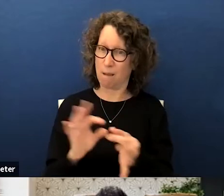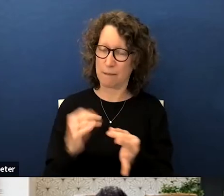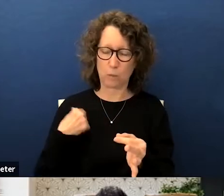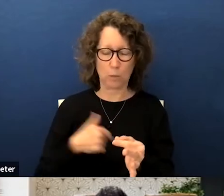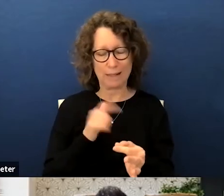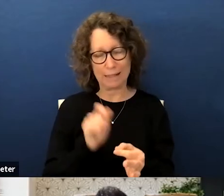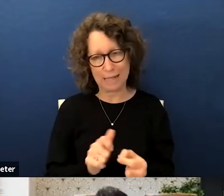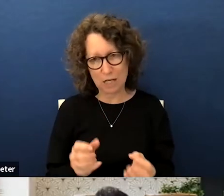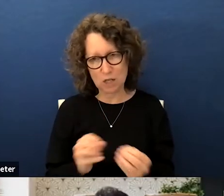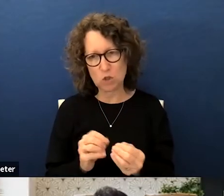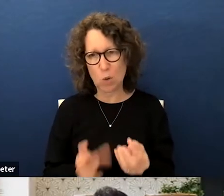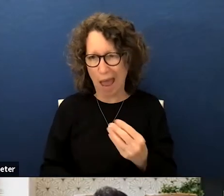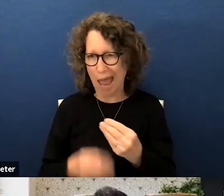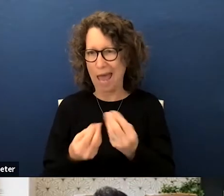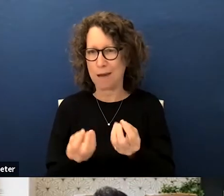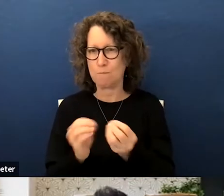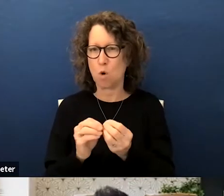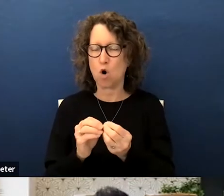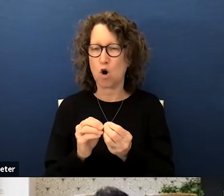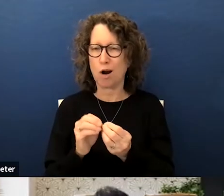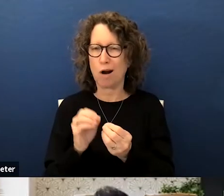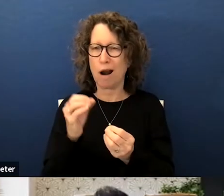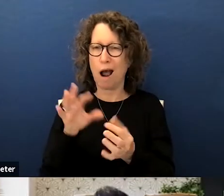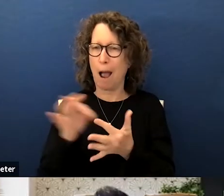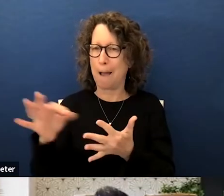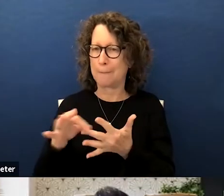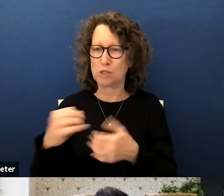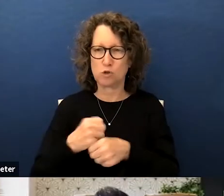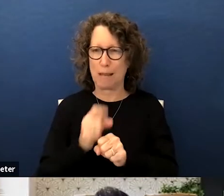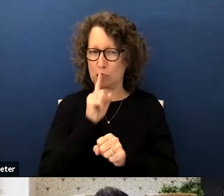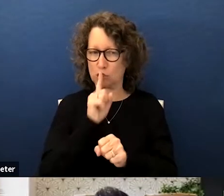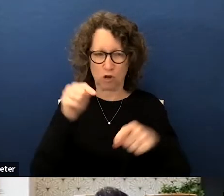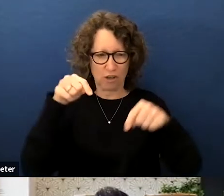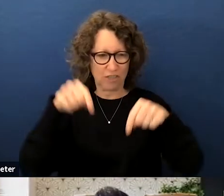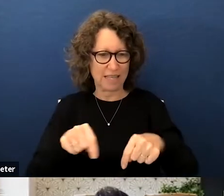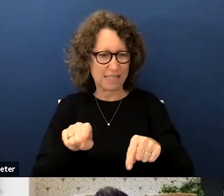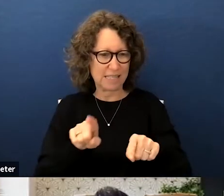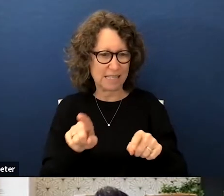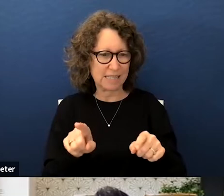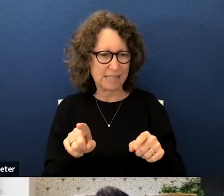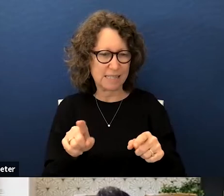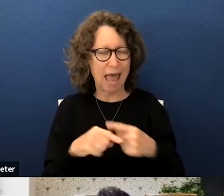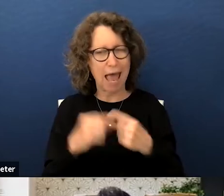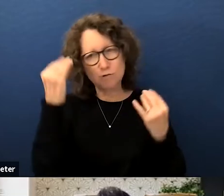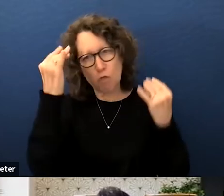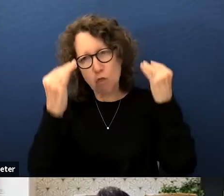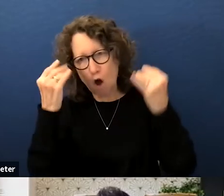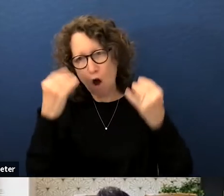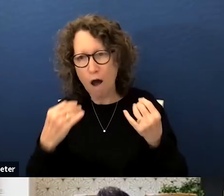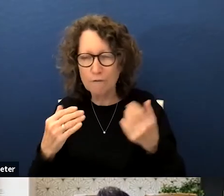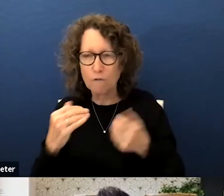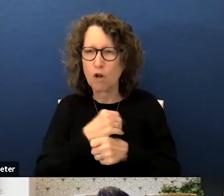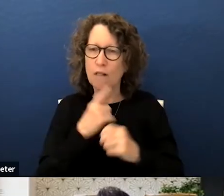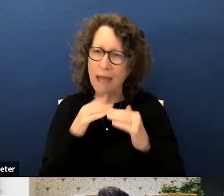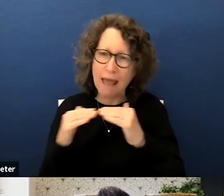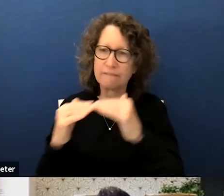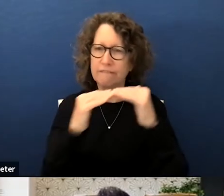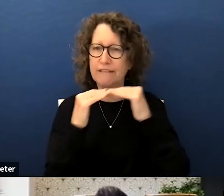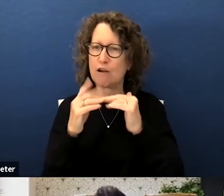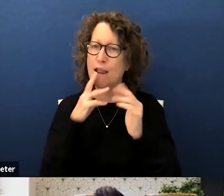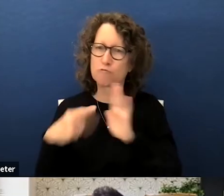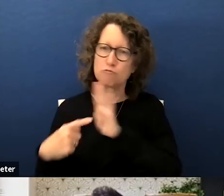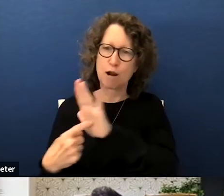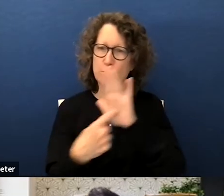need to to add more to the mix here to make sure this is as thoughtful and fair and